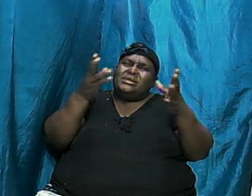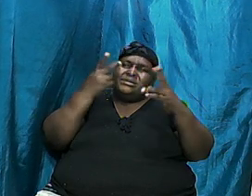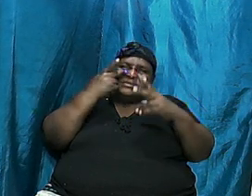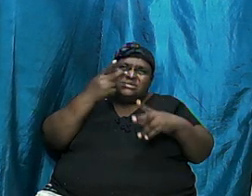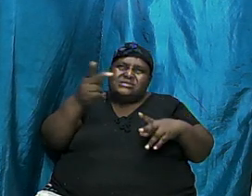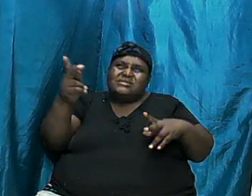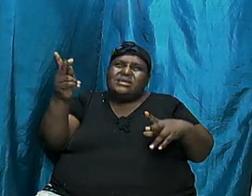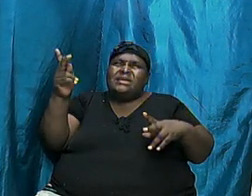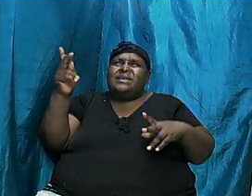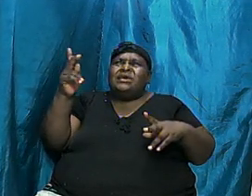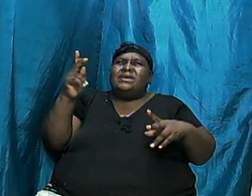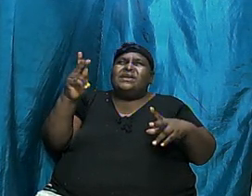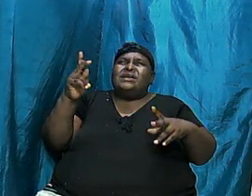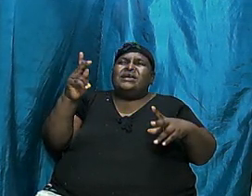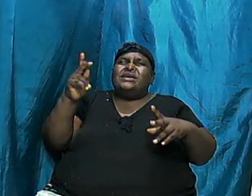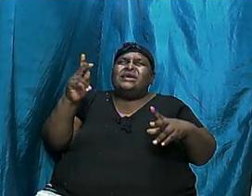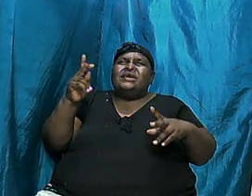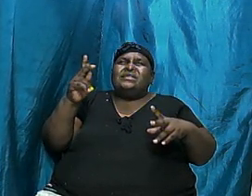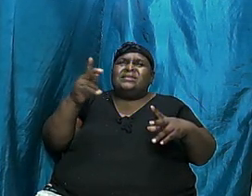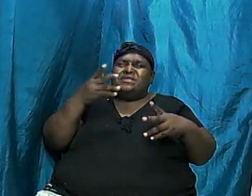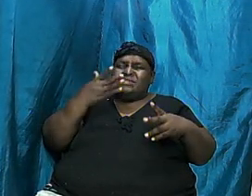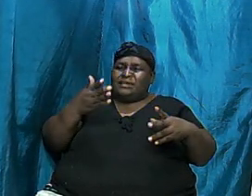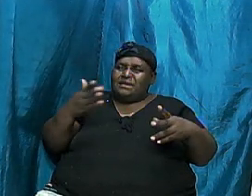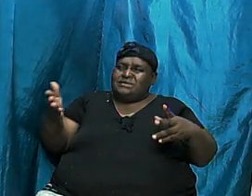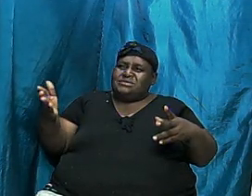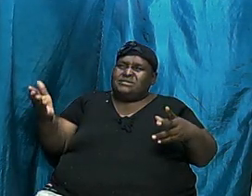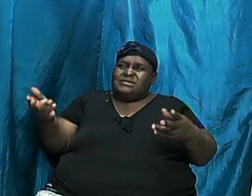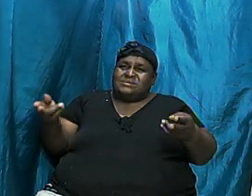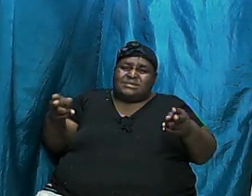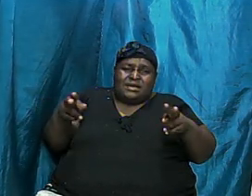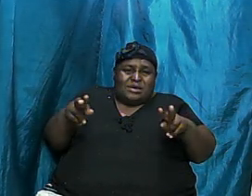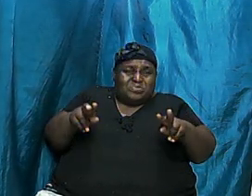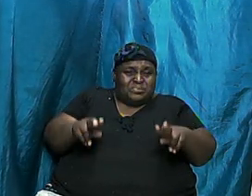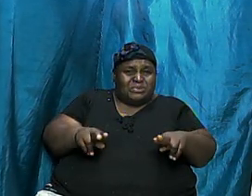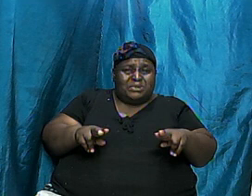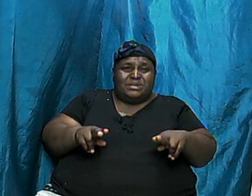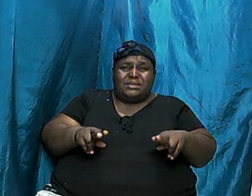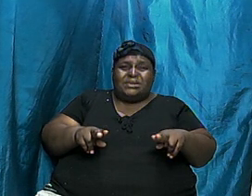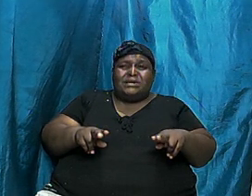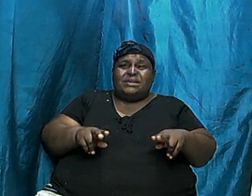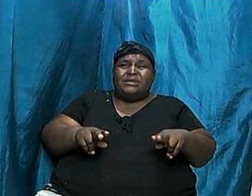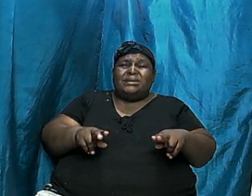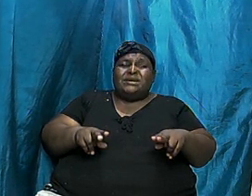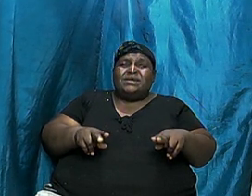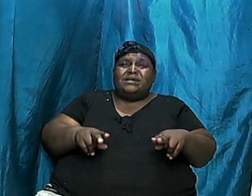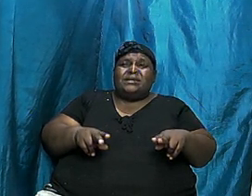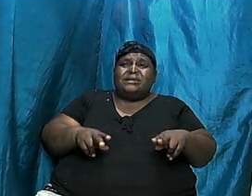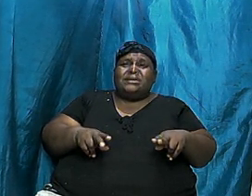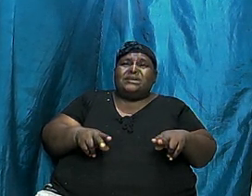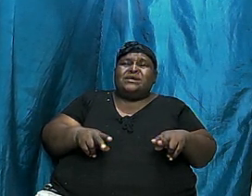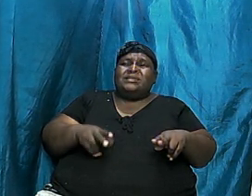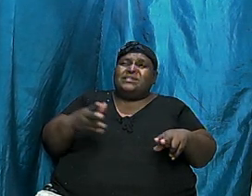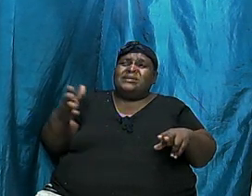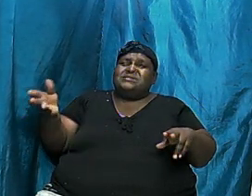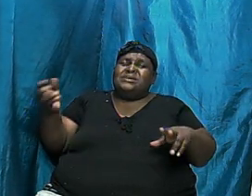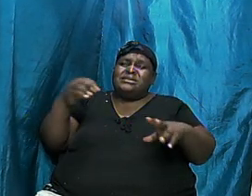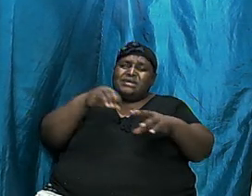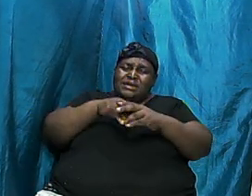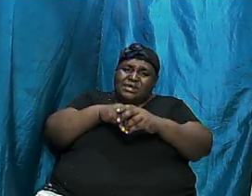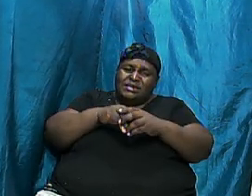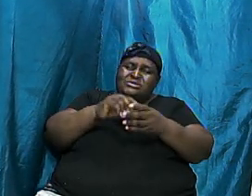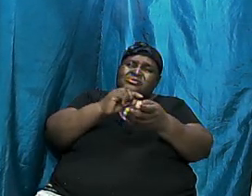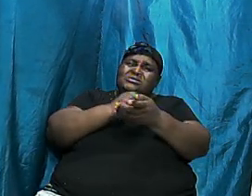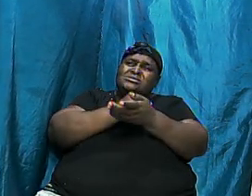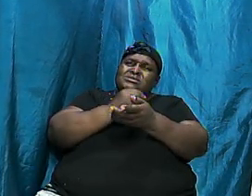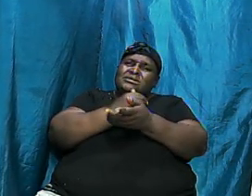together and the pieces fitting together when we start to see some things that were clearly outlined in Genesis and then